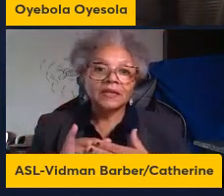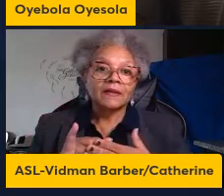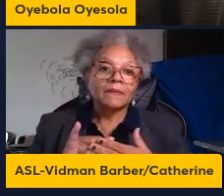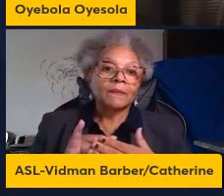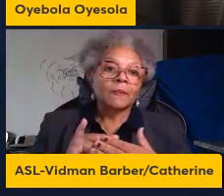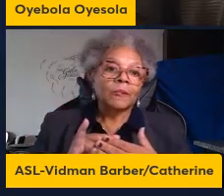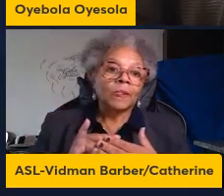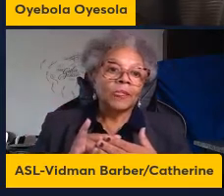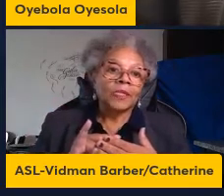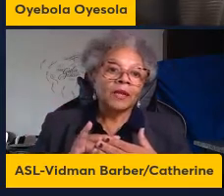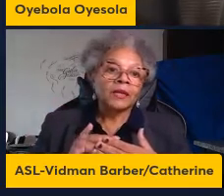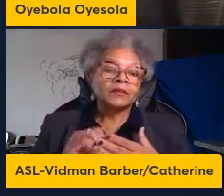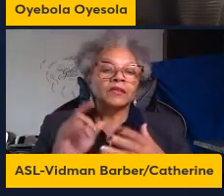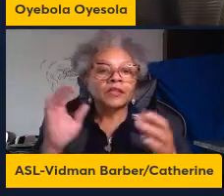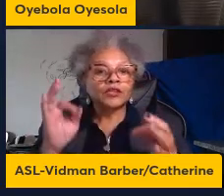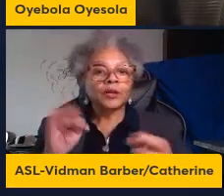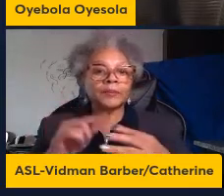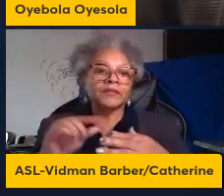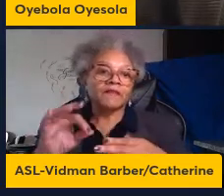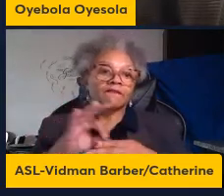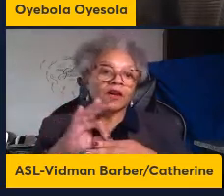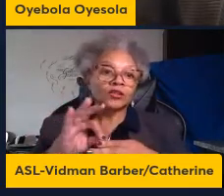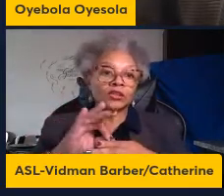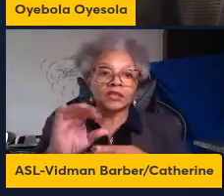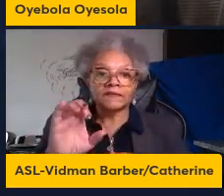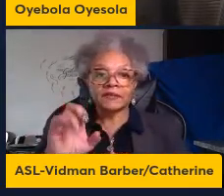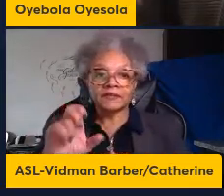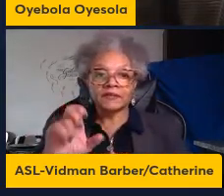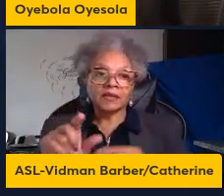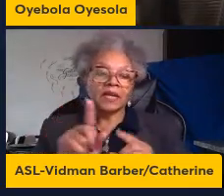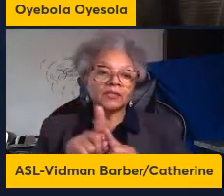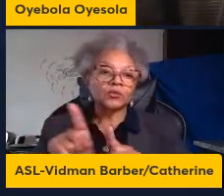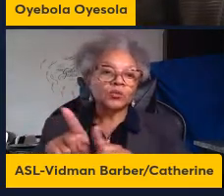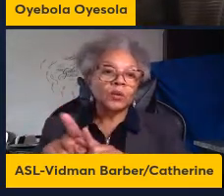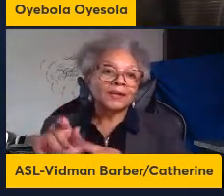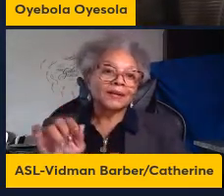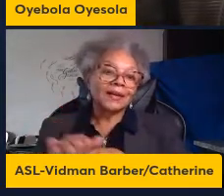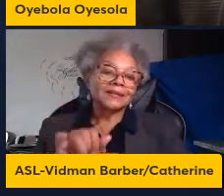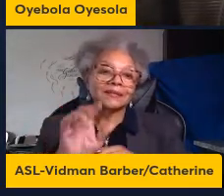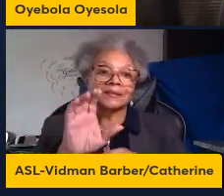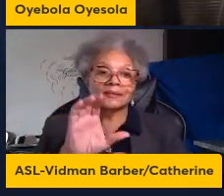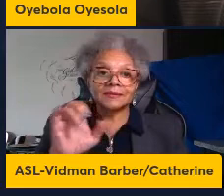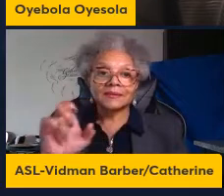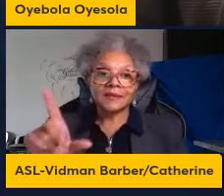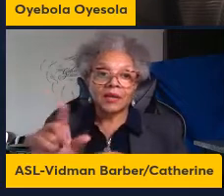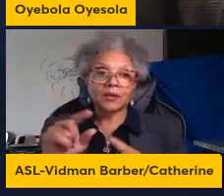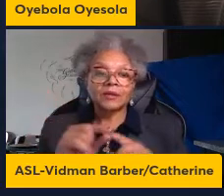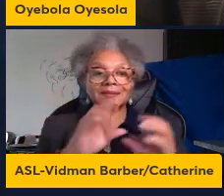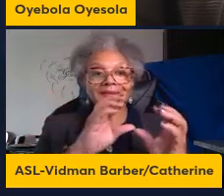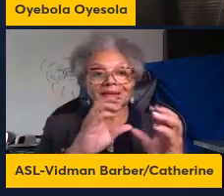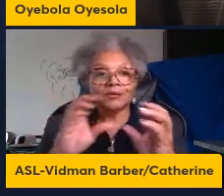the function of the cell as well as the cell to cell responsiveness